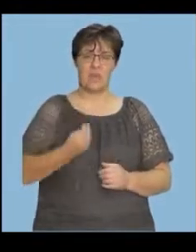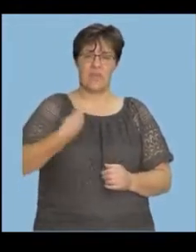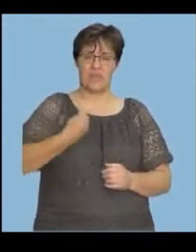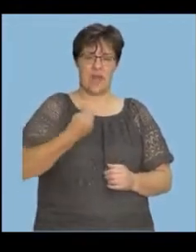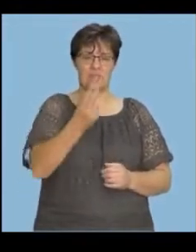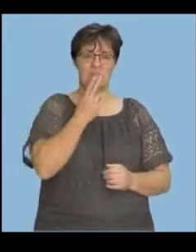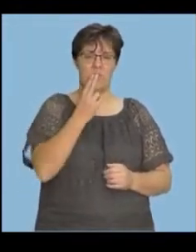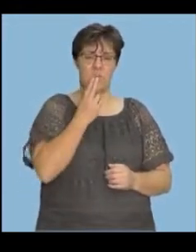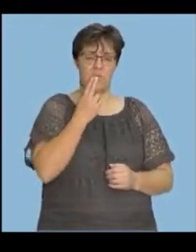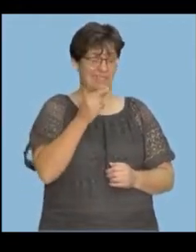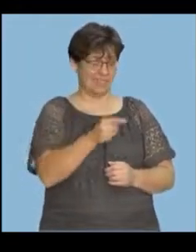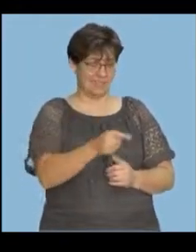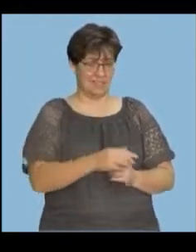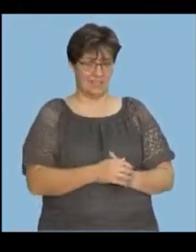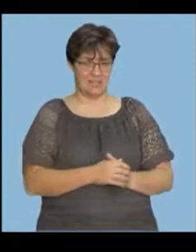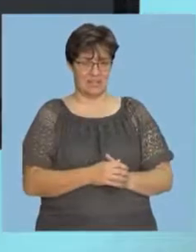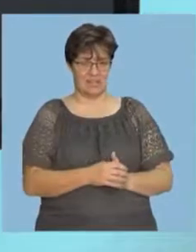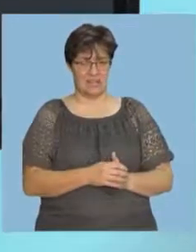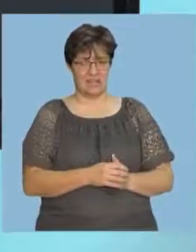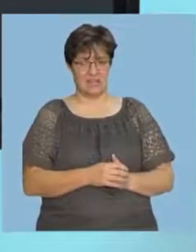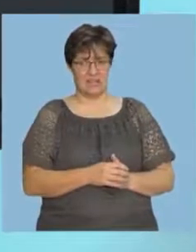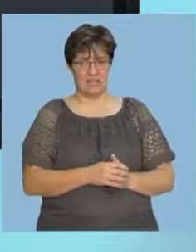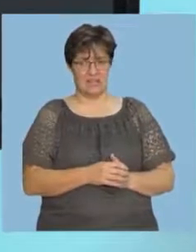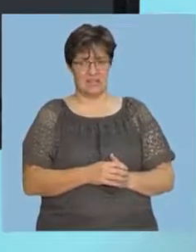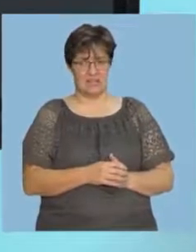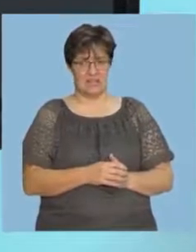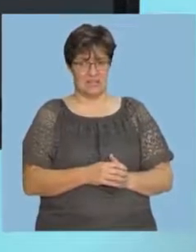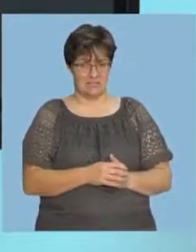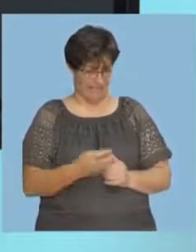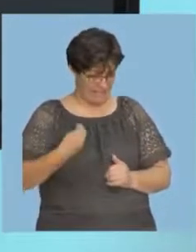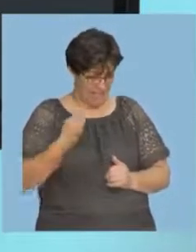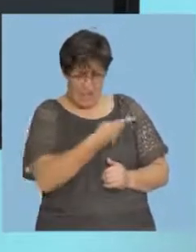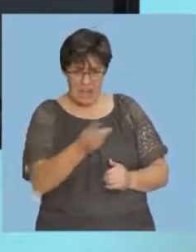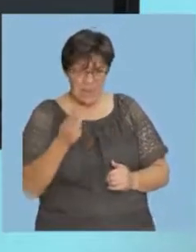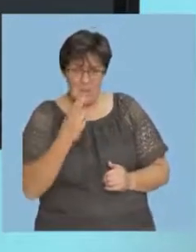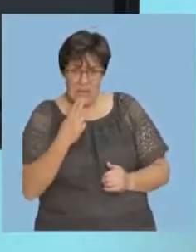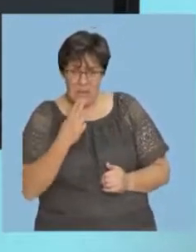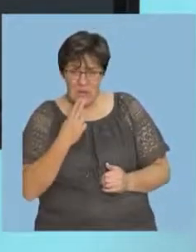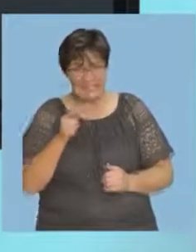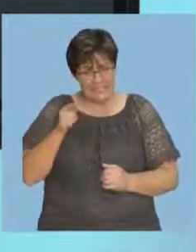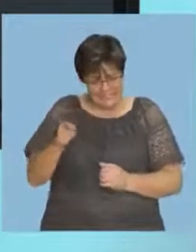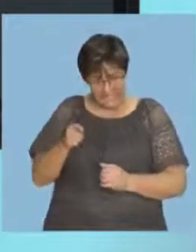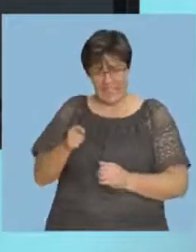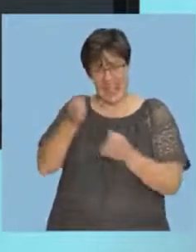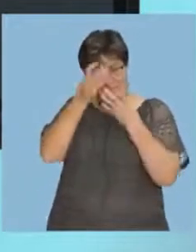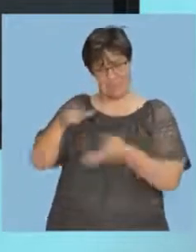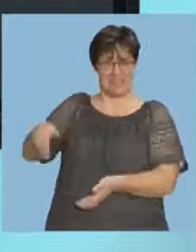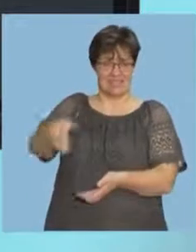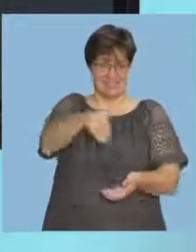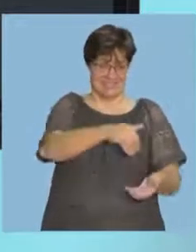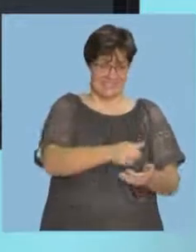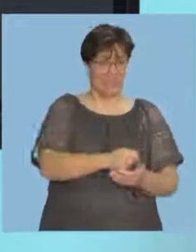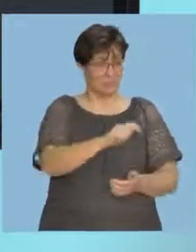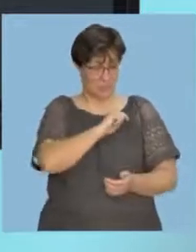people. Okay. I mean, do we really have young people smoking? I mean, this is the actual data collected of